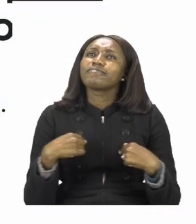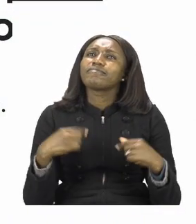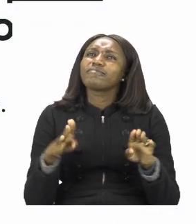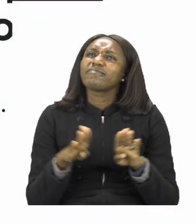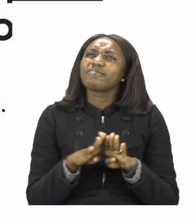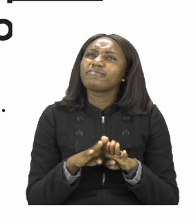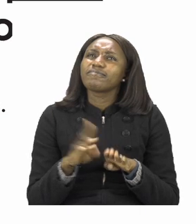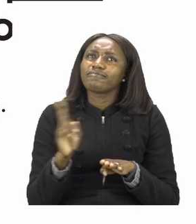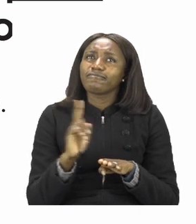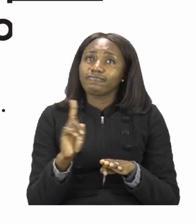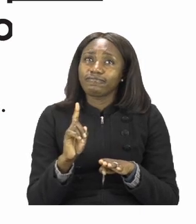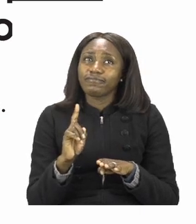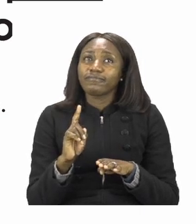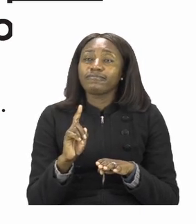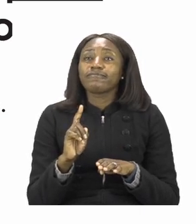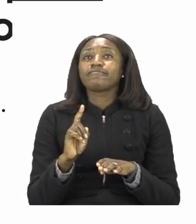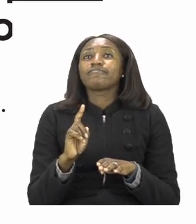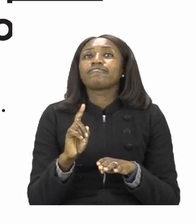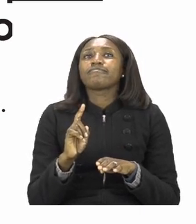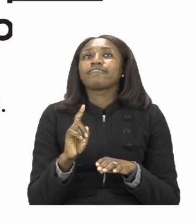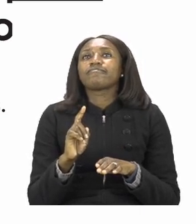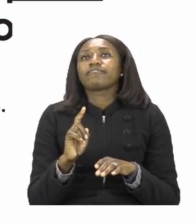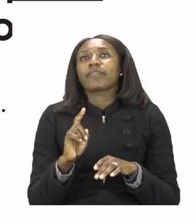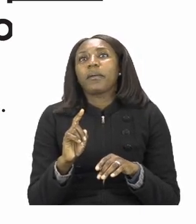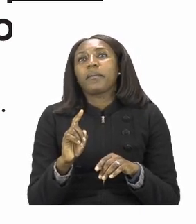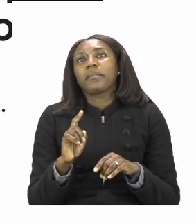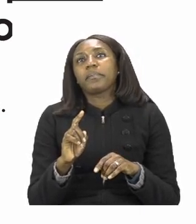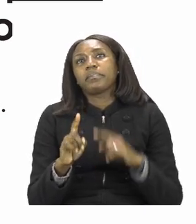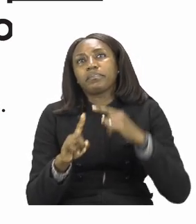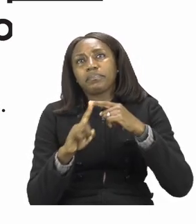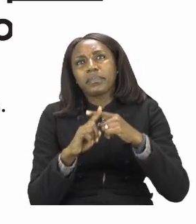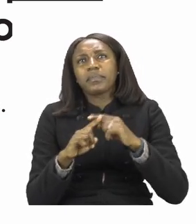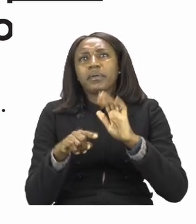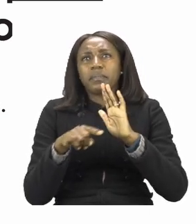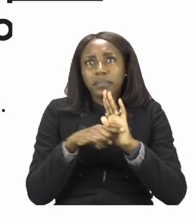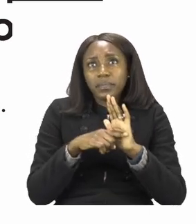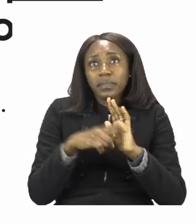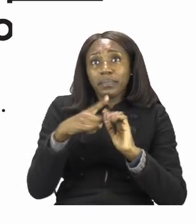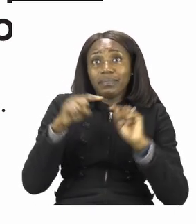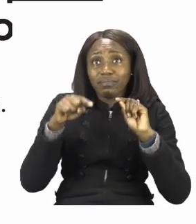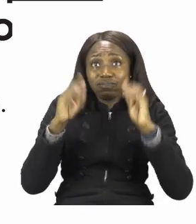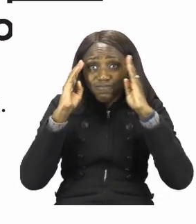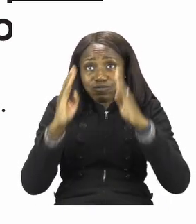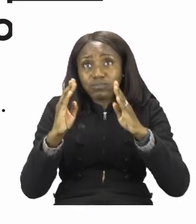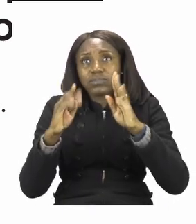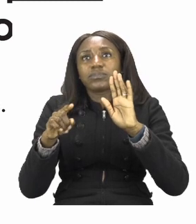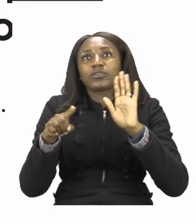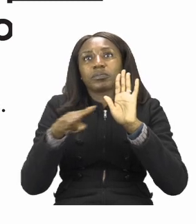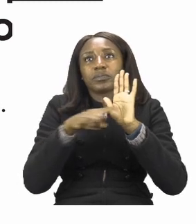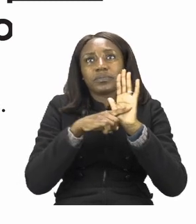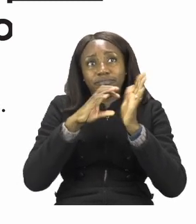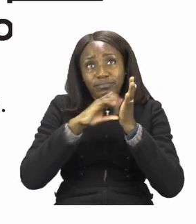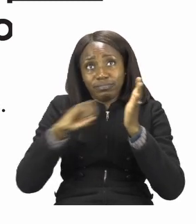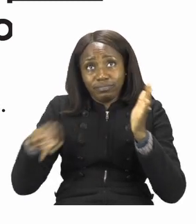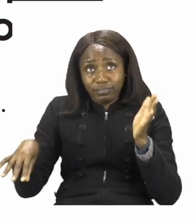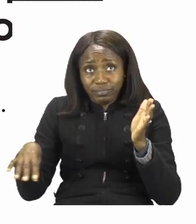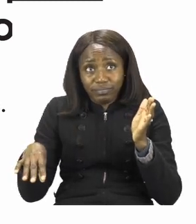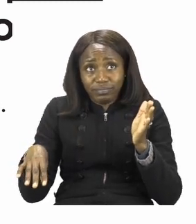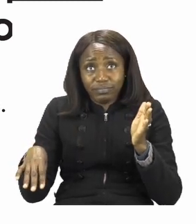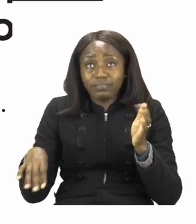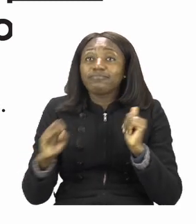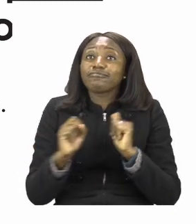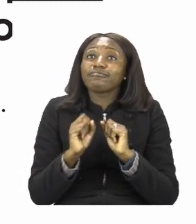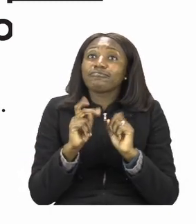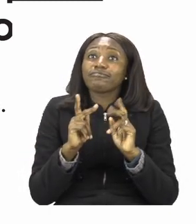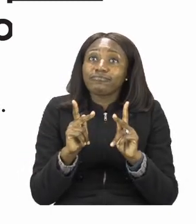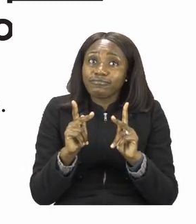doing computation, the subtraction of decade numbers. It's going to be our job to